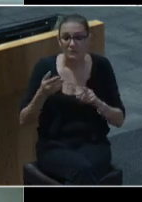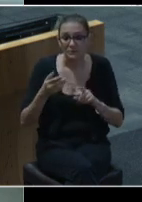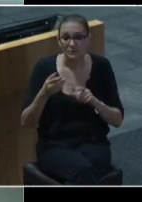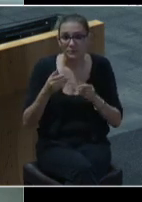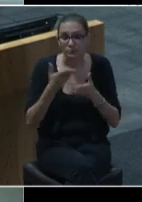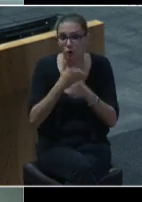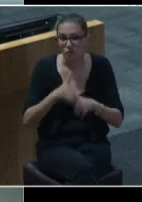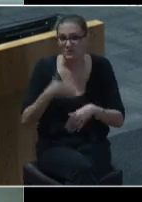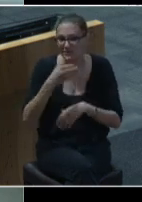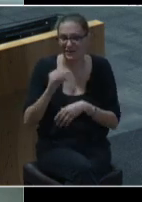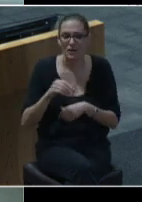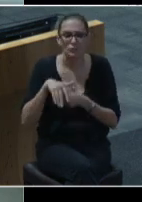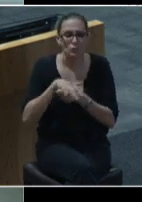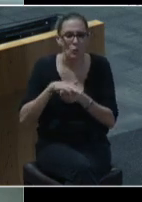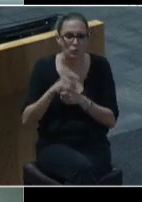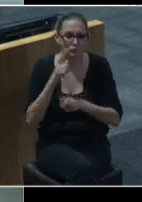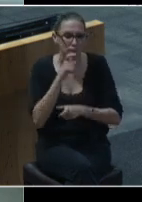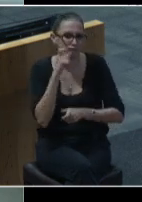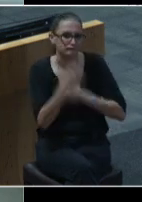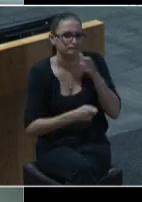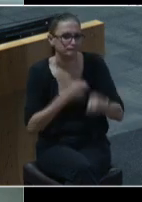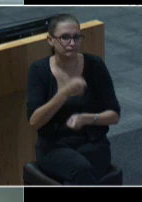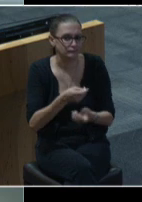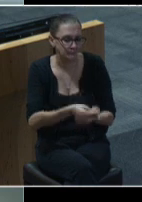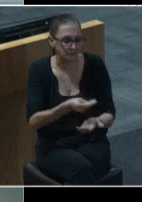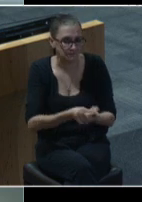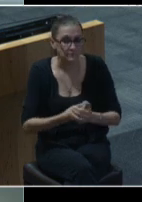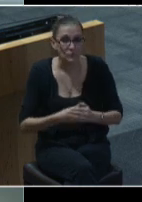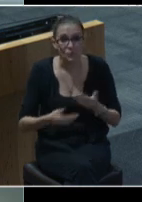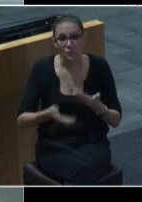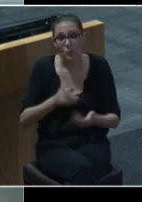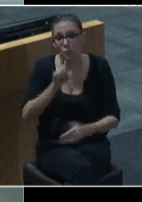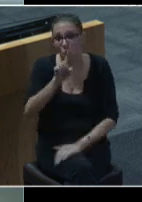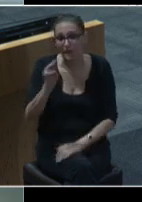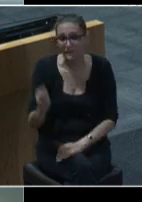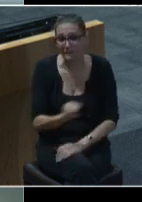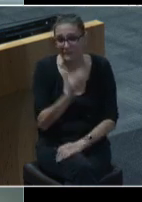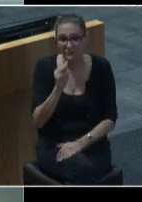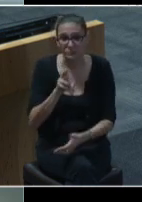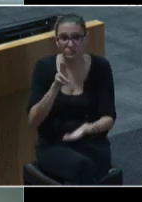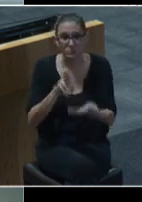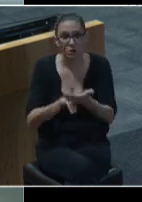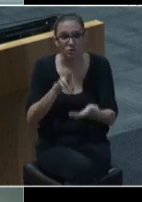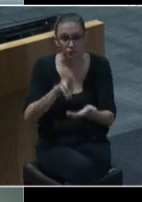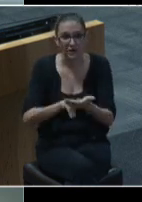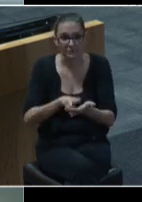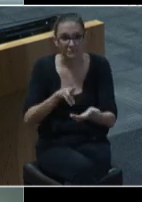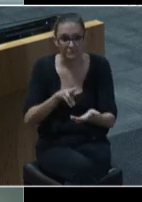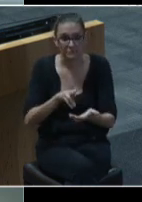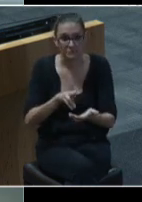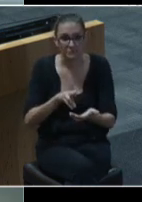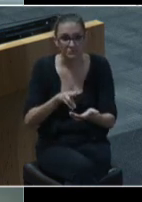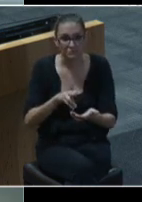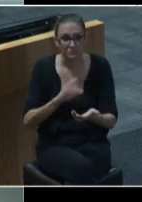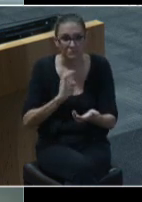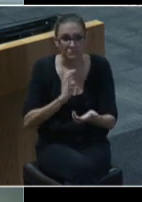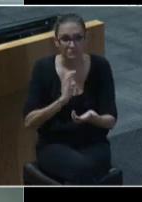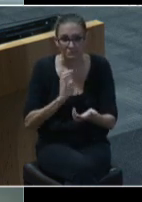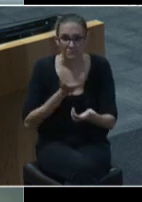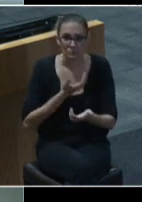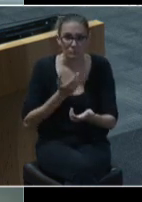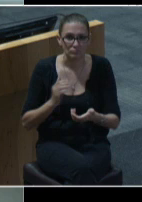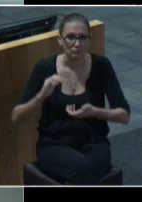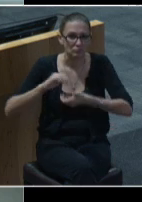gabriel a nearly one million dollar contract with echo our partner agency